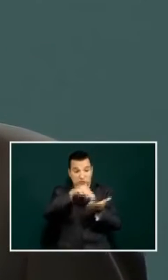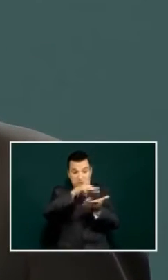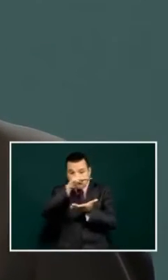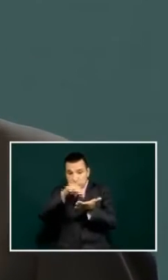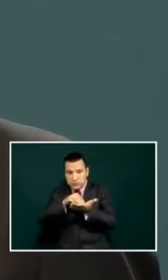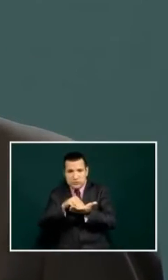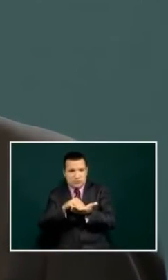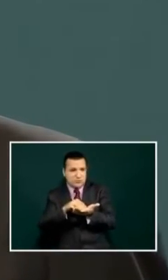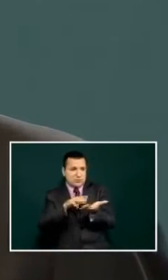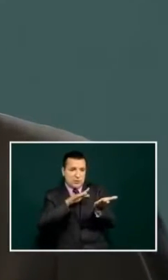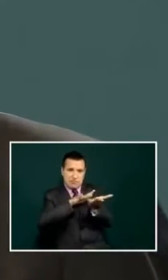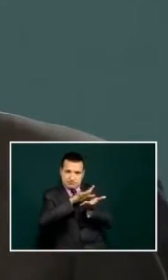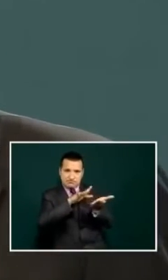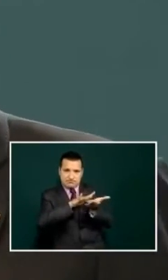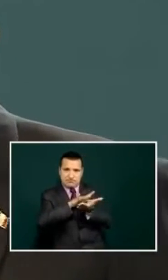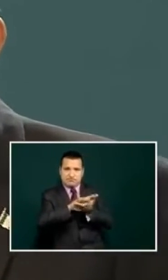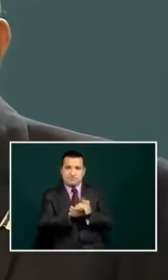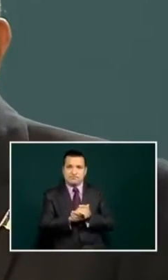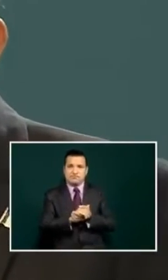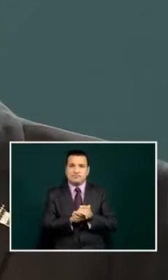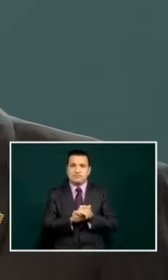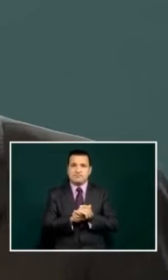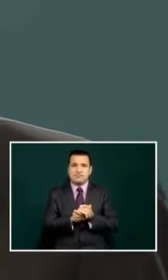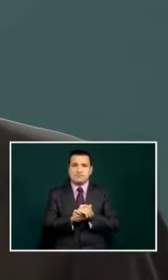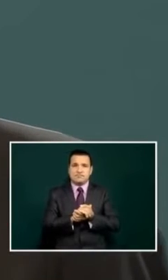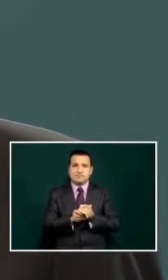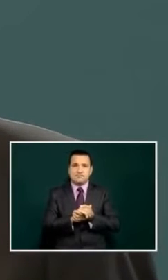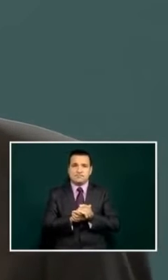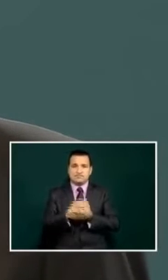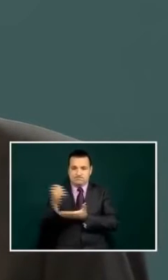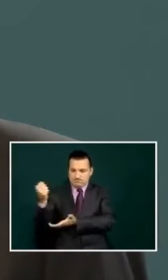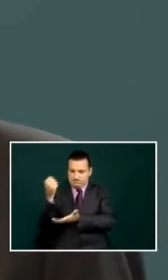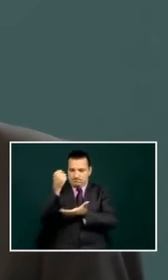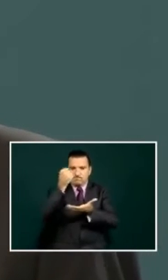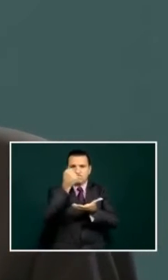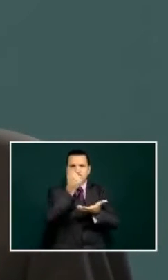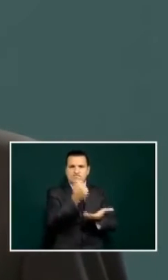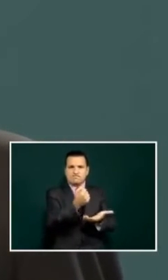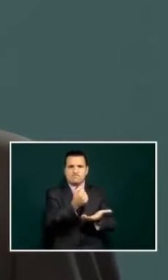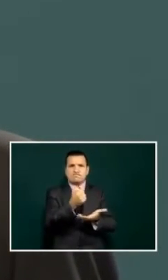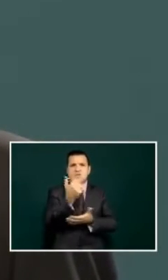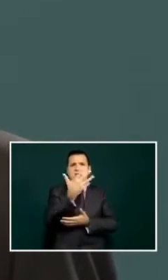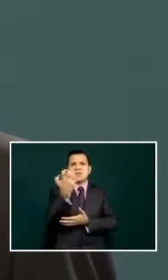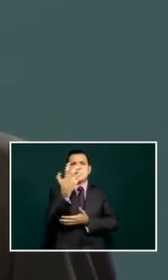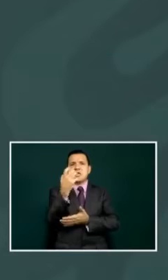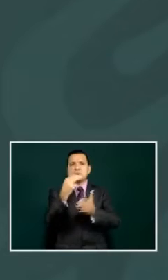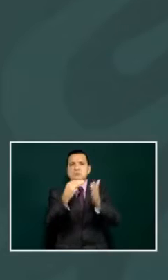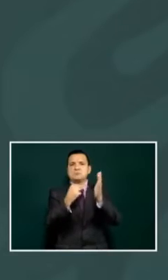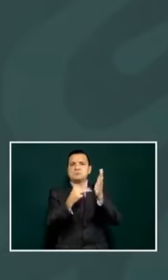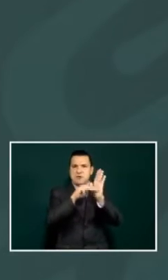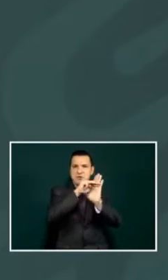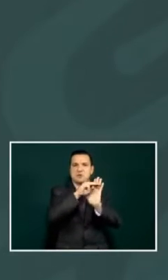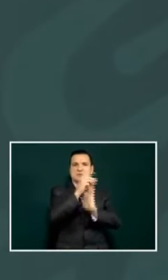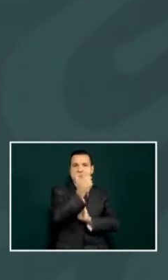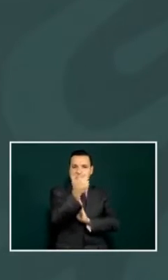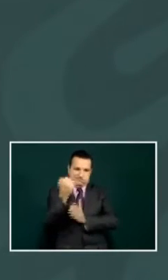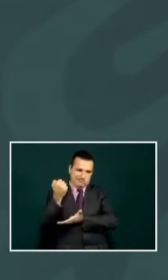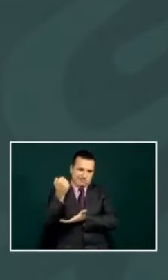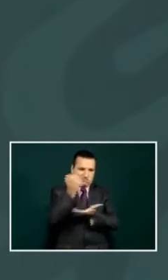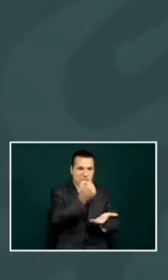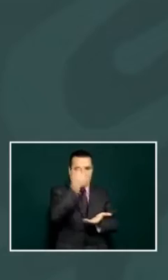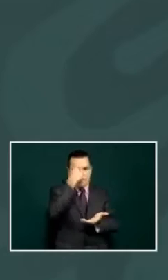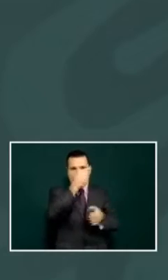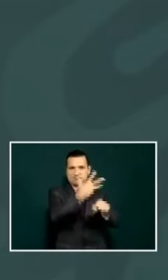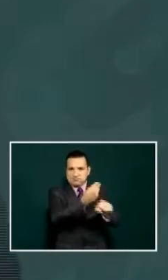and in the each of these municipalities we are converting around 50 million